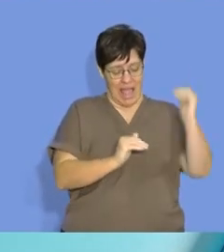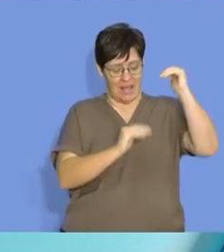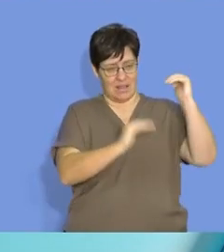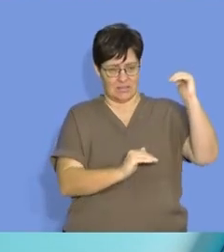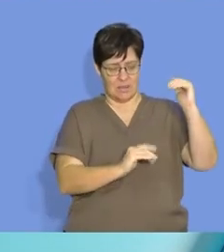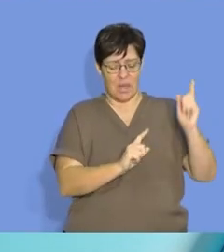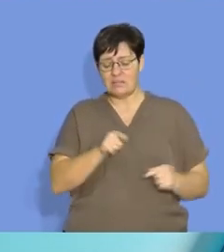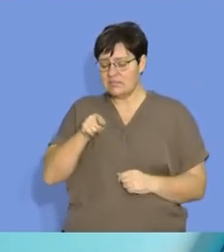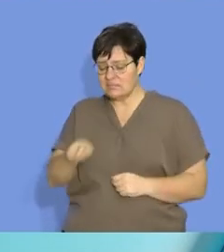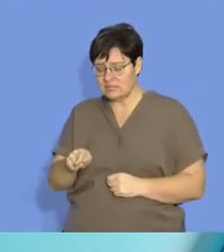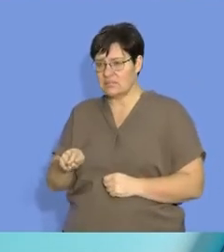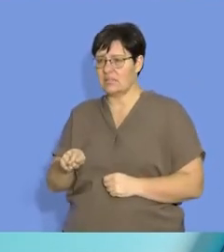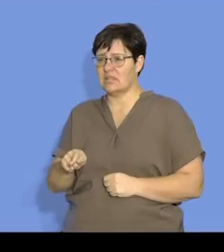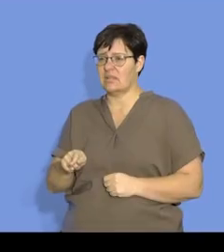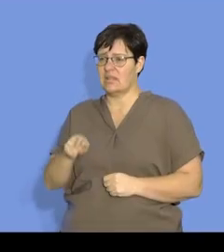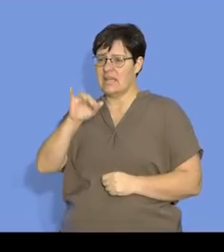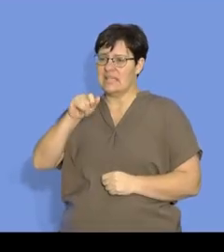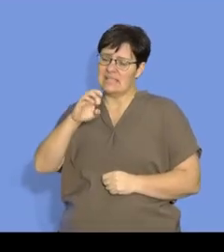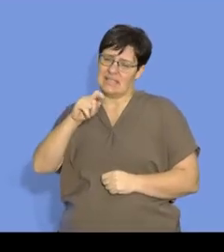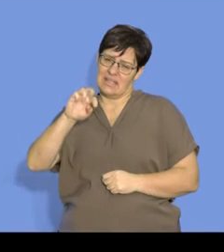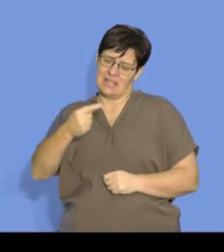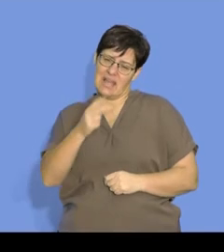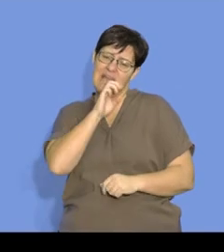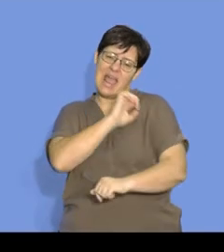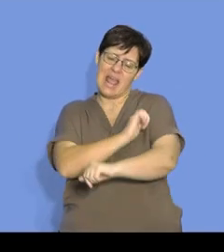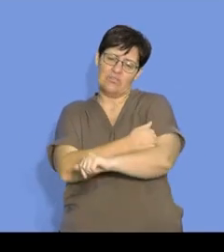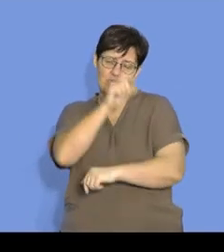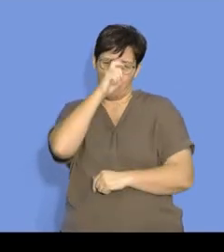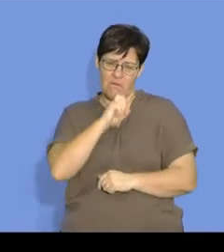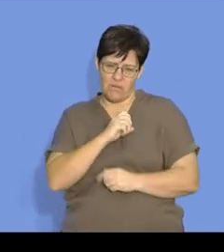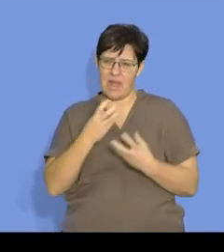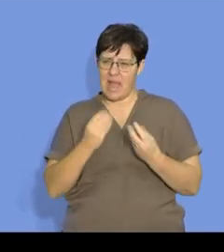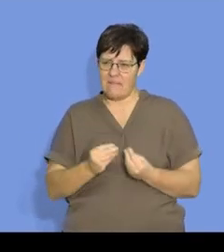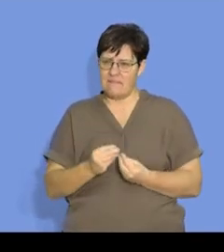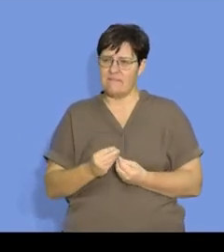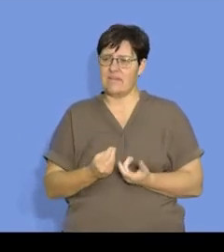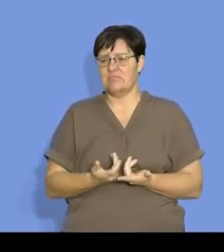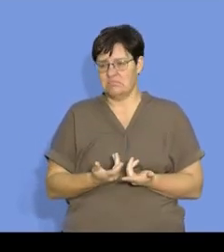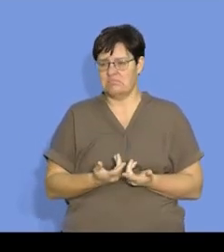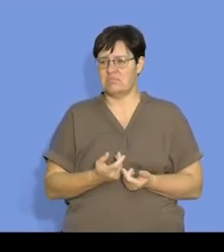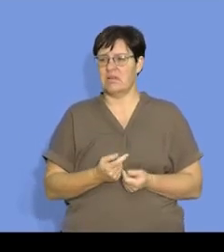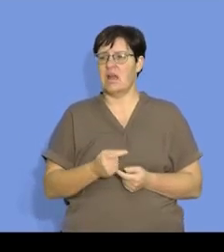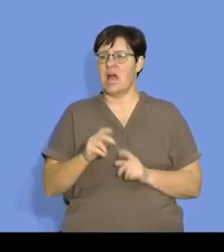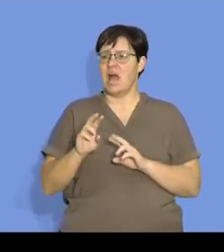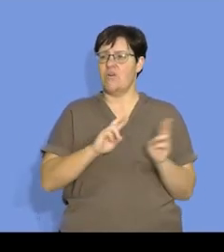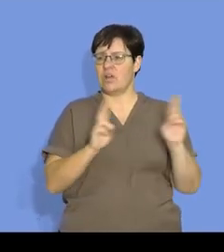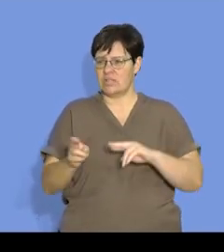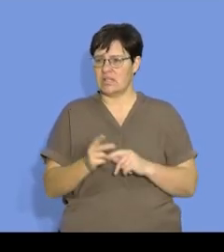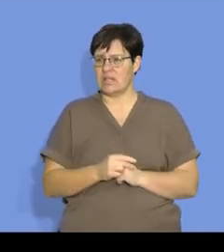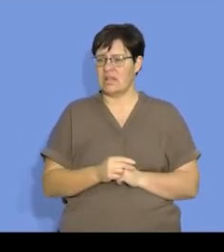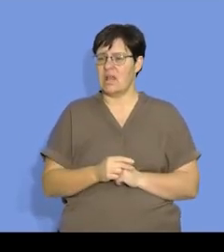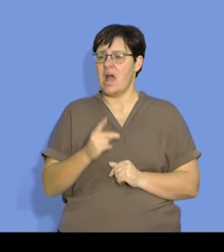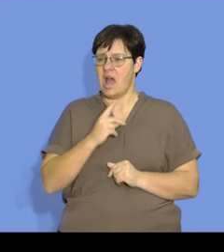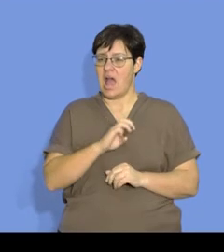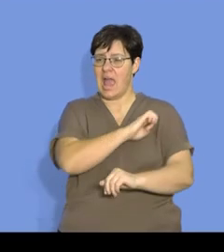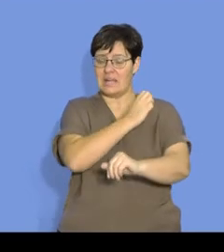look at histing, for instance, if we look at the energy profile here, we have an endothermic reaction. And again, the